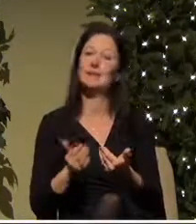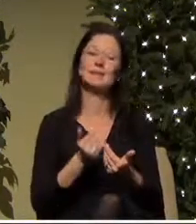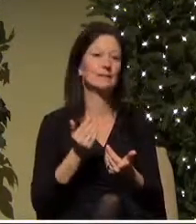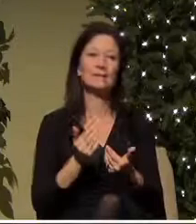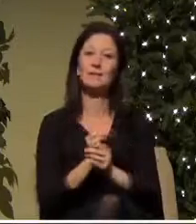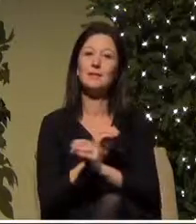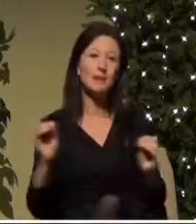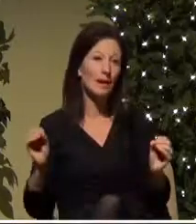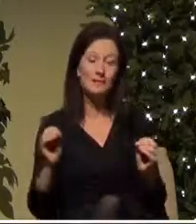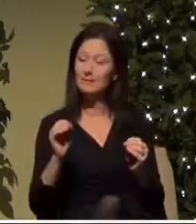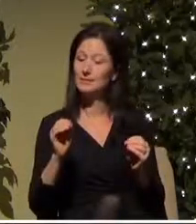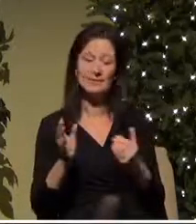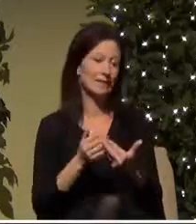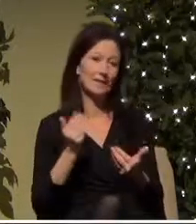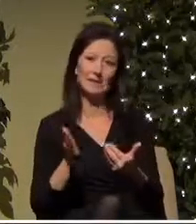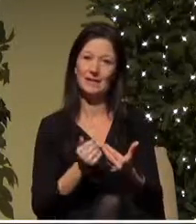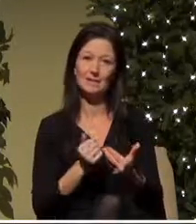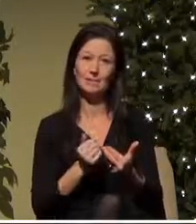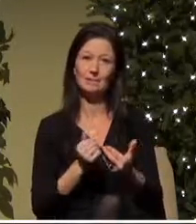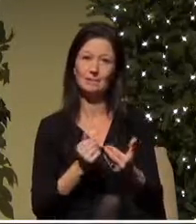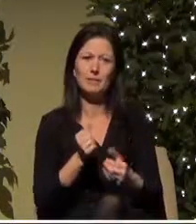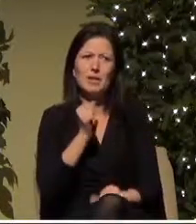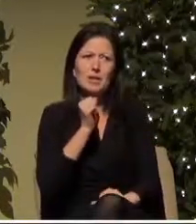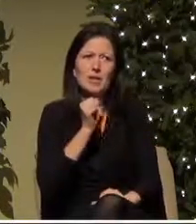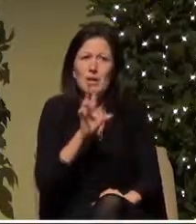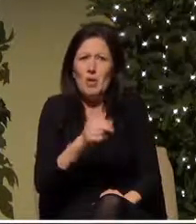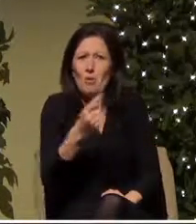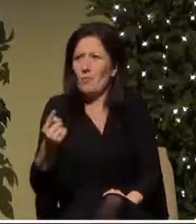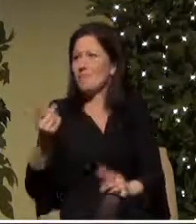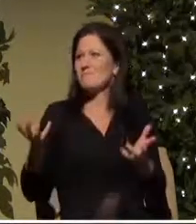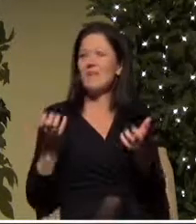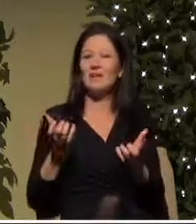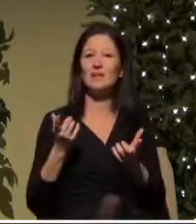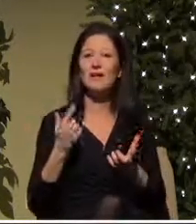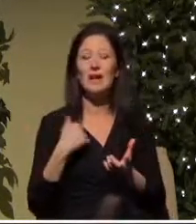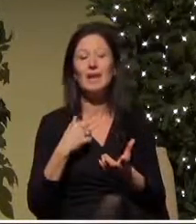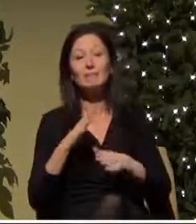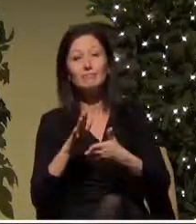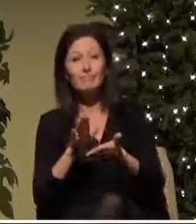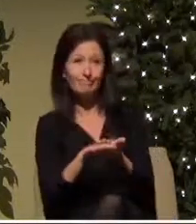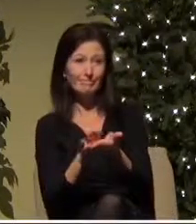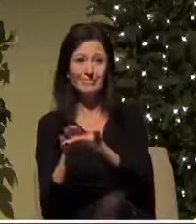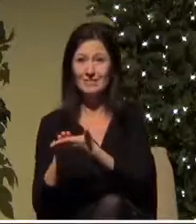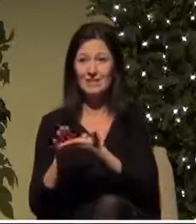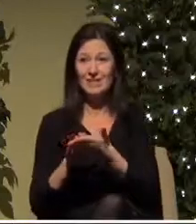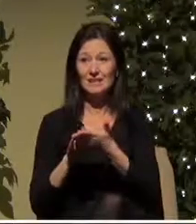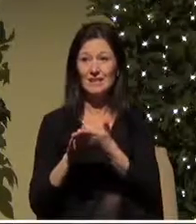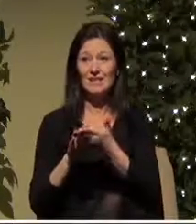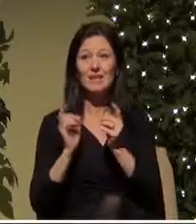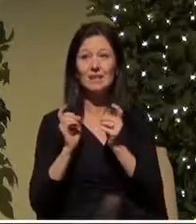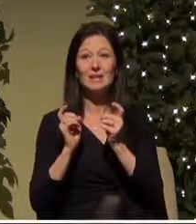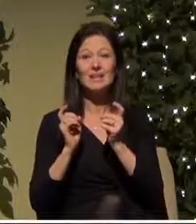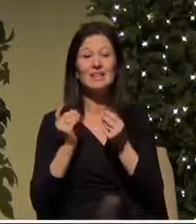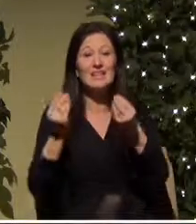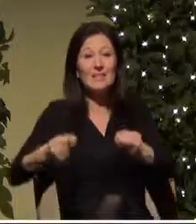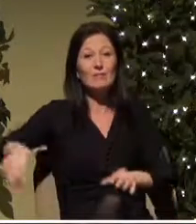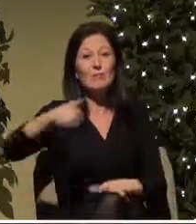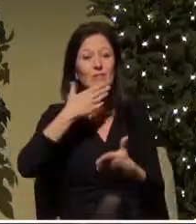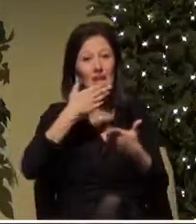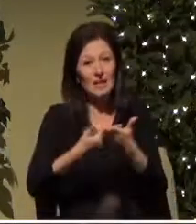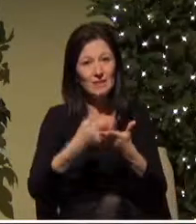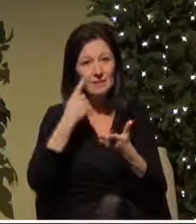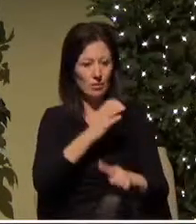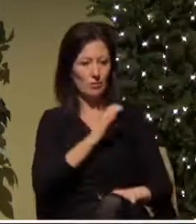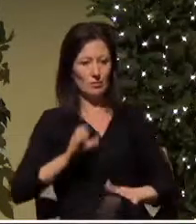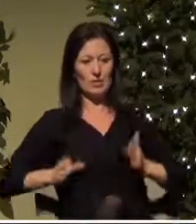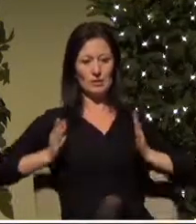of this is easy and nobody wants this and I give all of you thanks for your Christian witness the true strength and